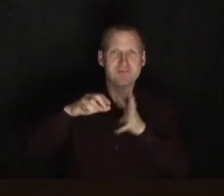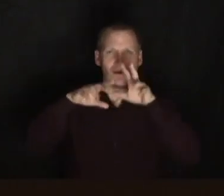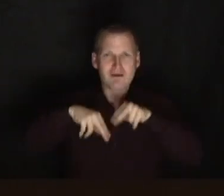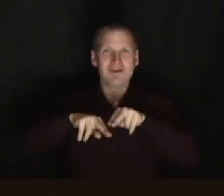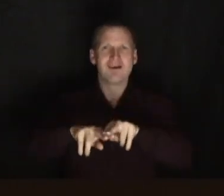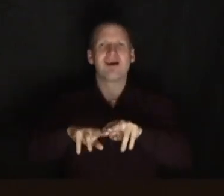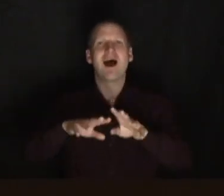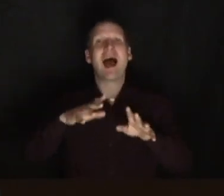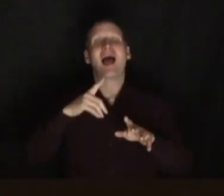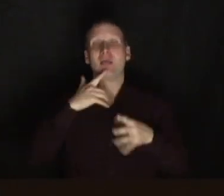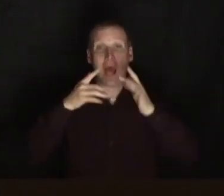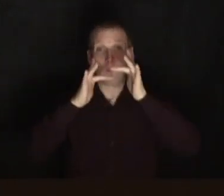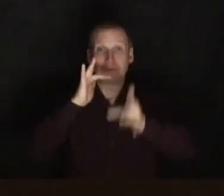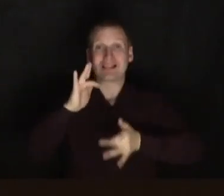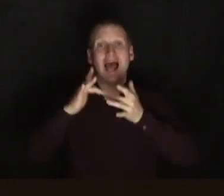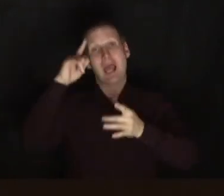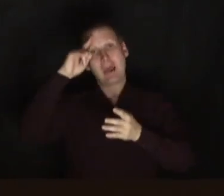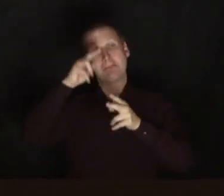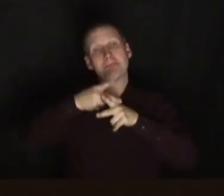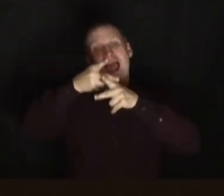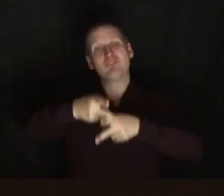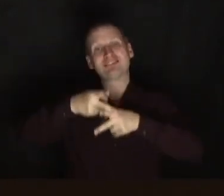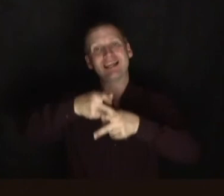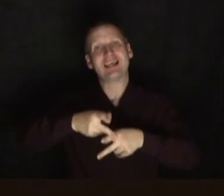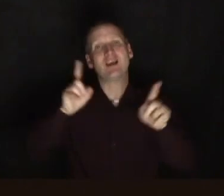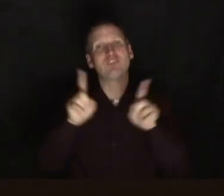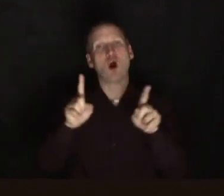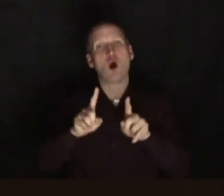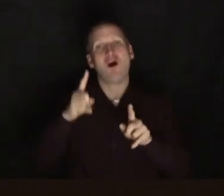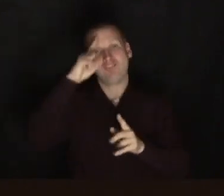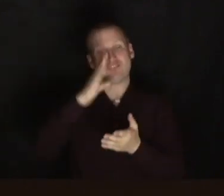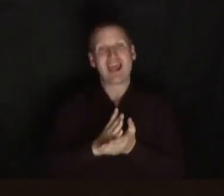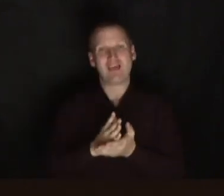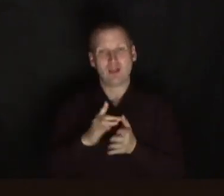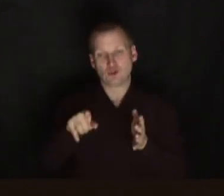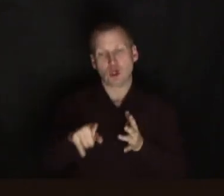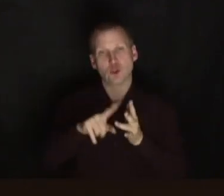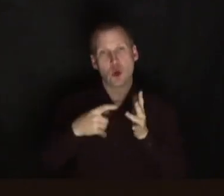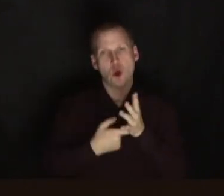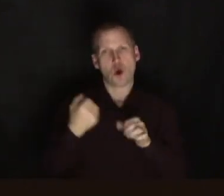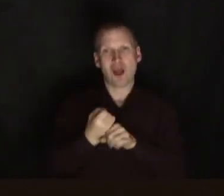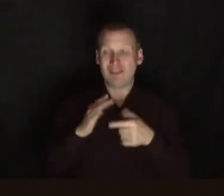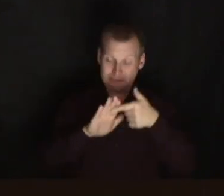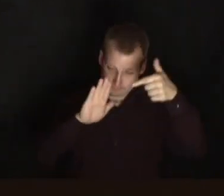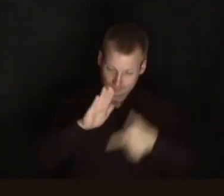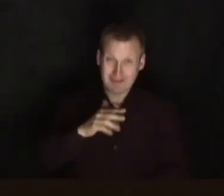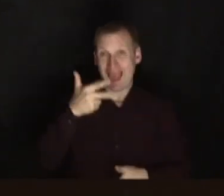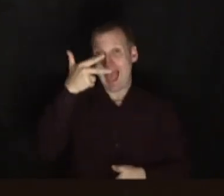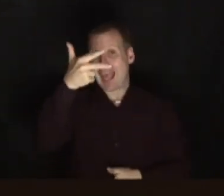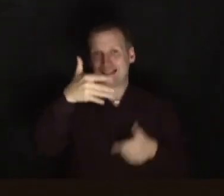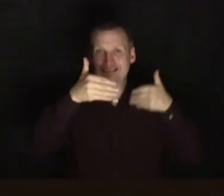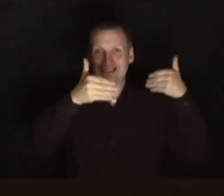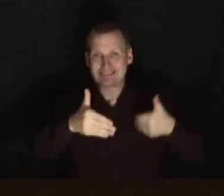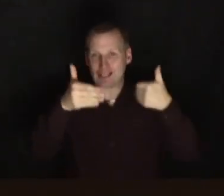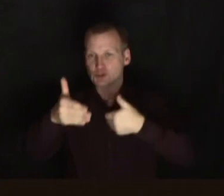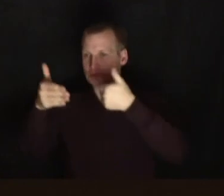available on our website, parentingforfaith.org forward slash tools. If you want to really dig deeper, there's an entire eight-session course which goes in